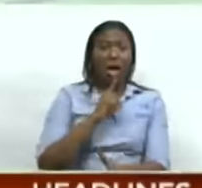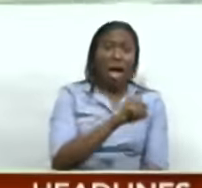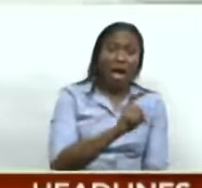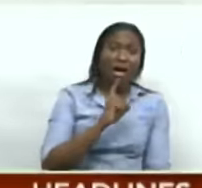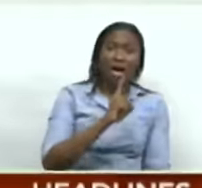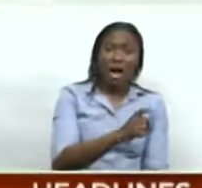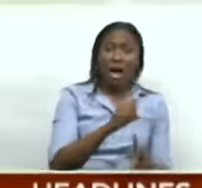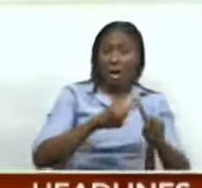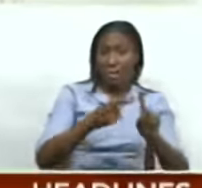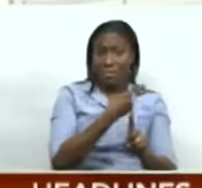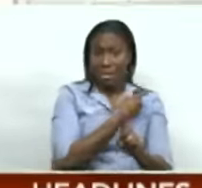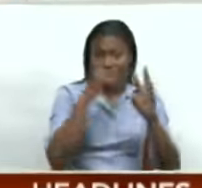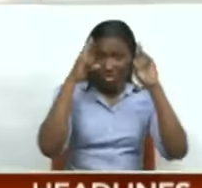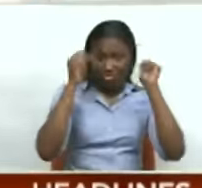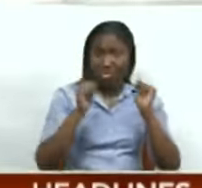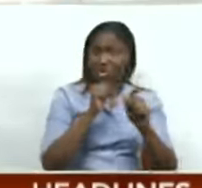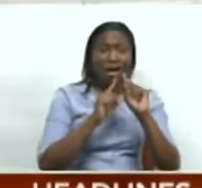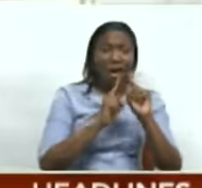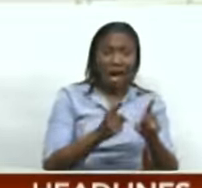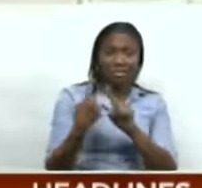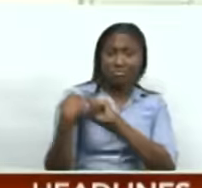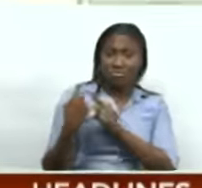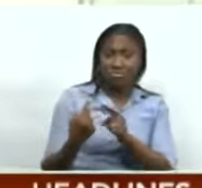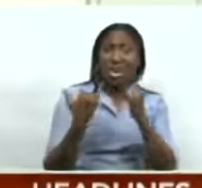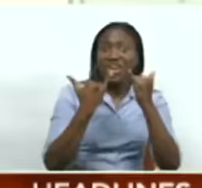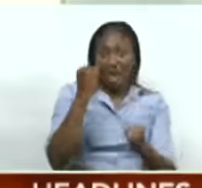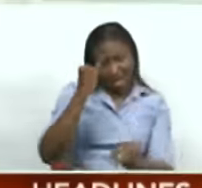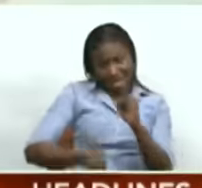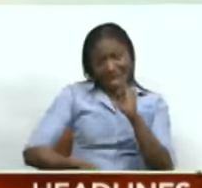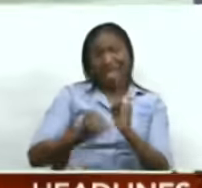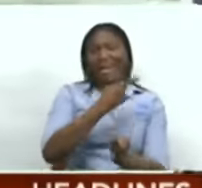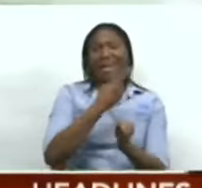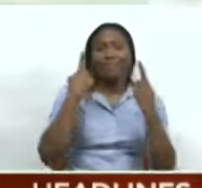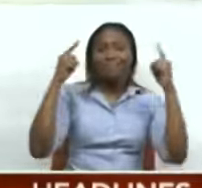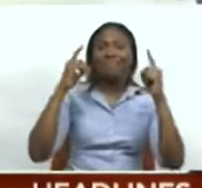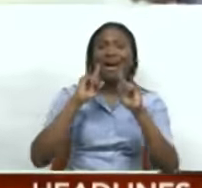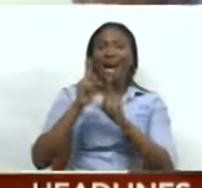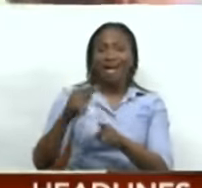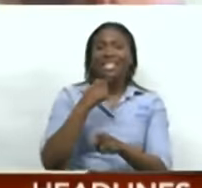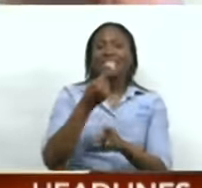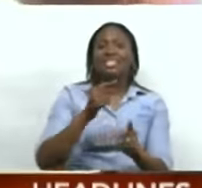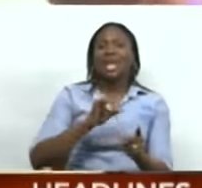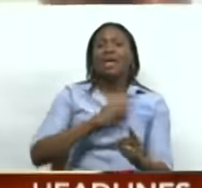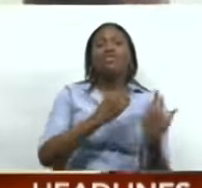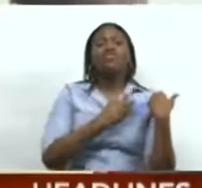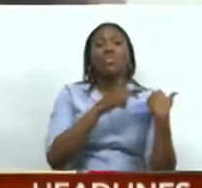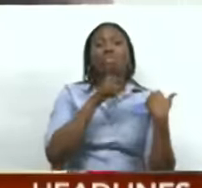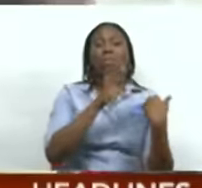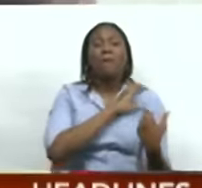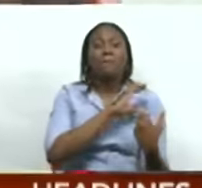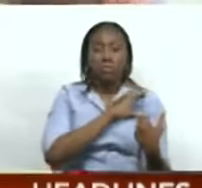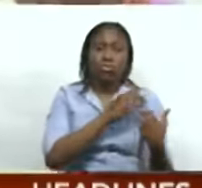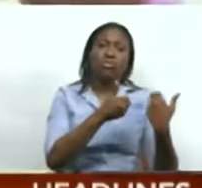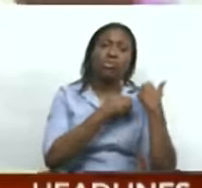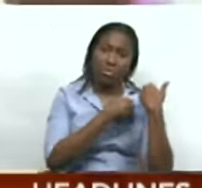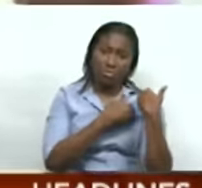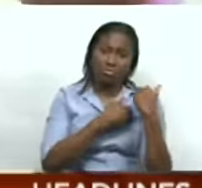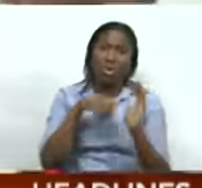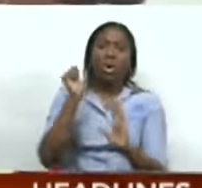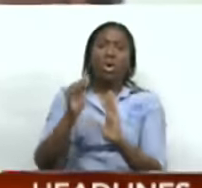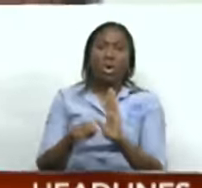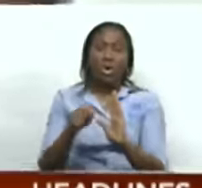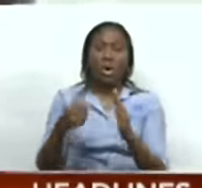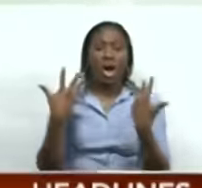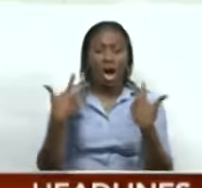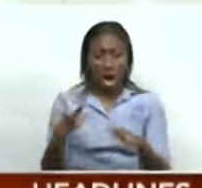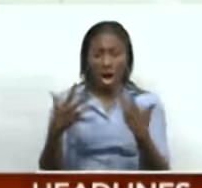we got him today. That matter is in the hands of the police. The court issued a warrant, as you all know well, meaning